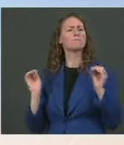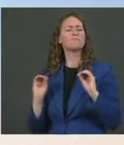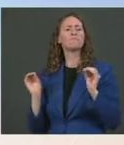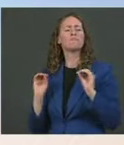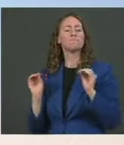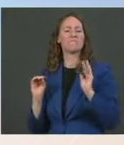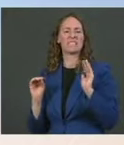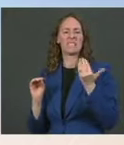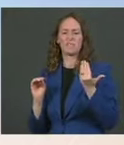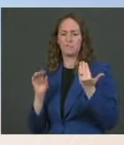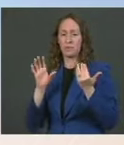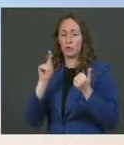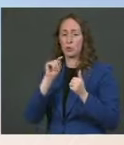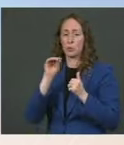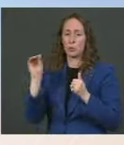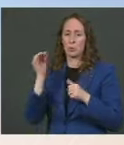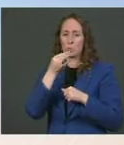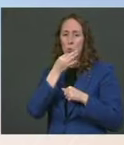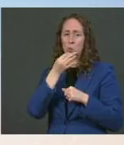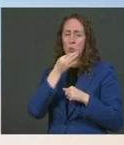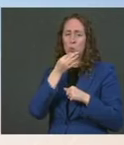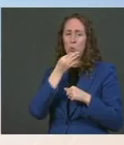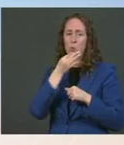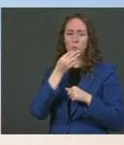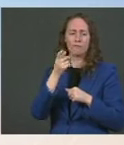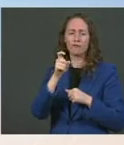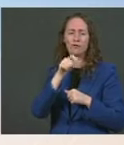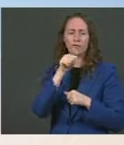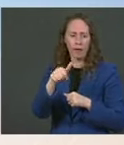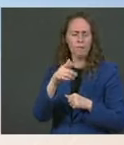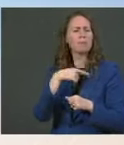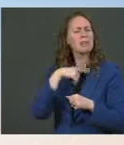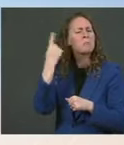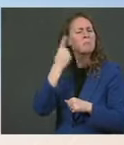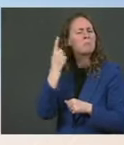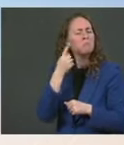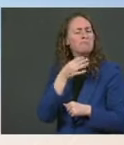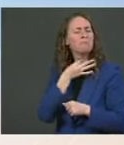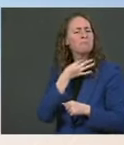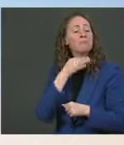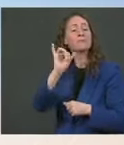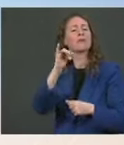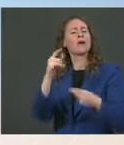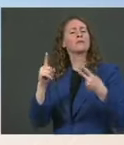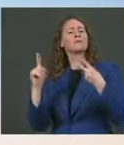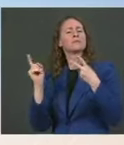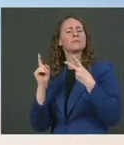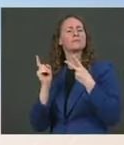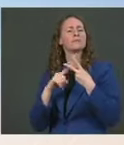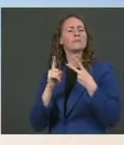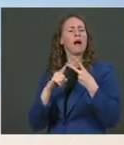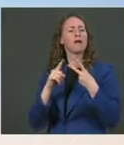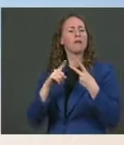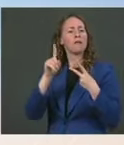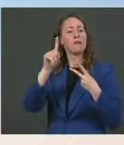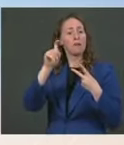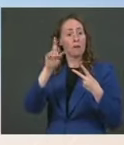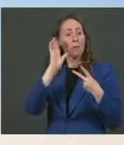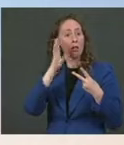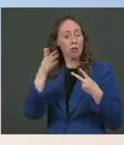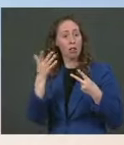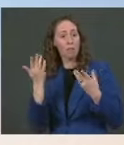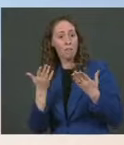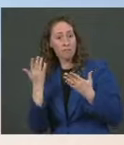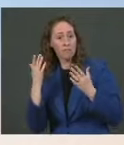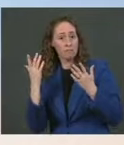also, in light of that, are there any efforts coming up to talk about masks again? Because the last we heard,